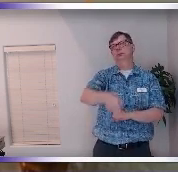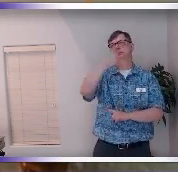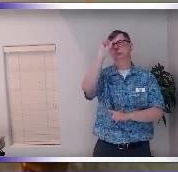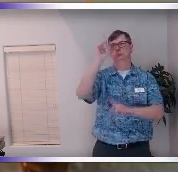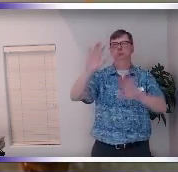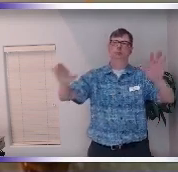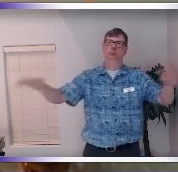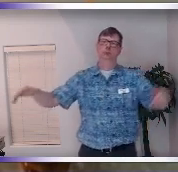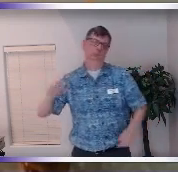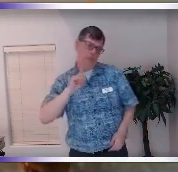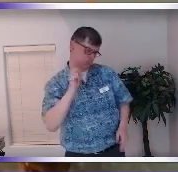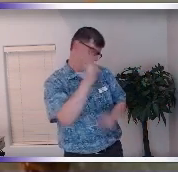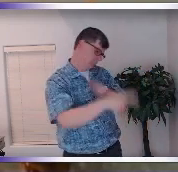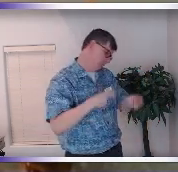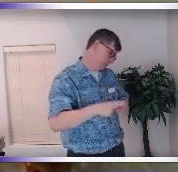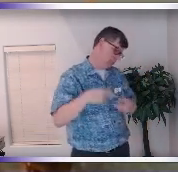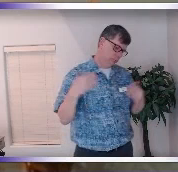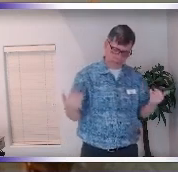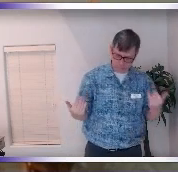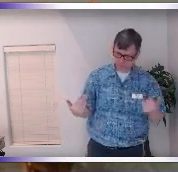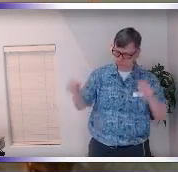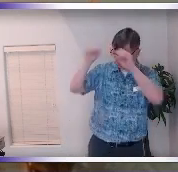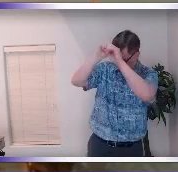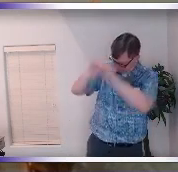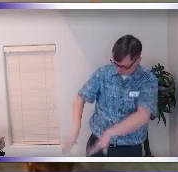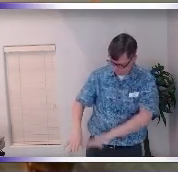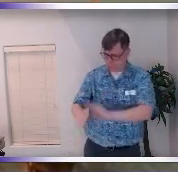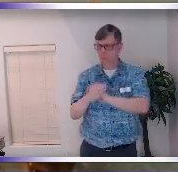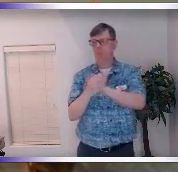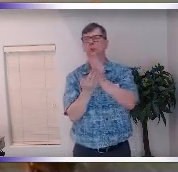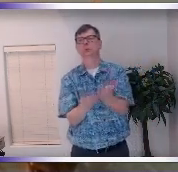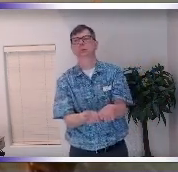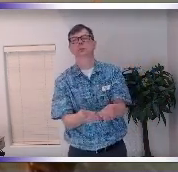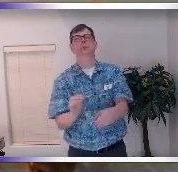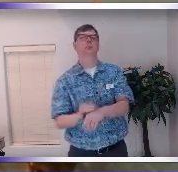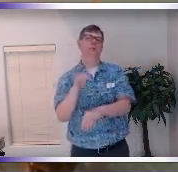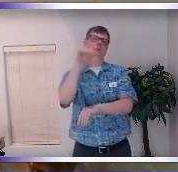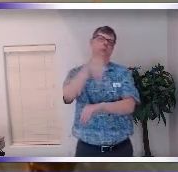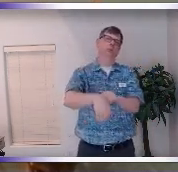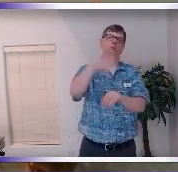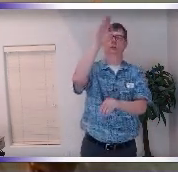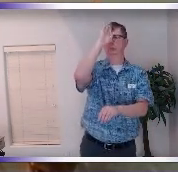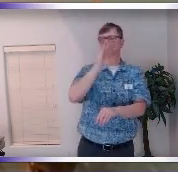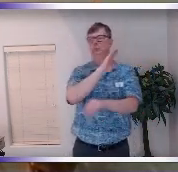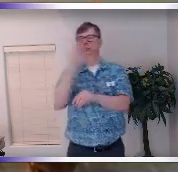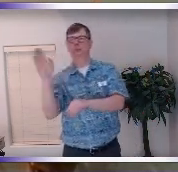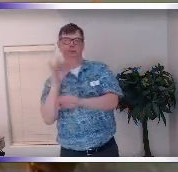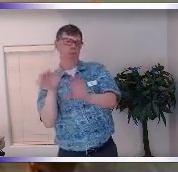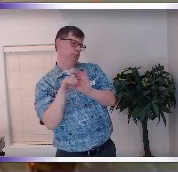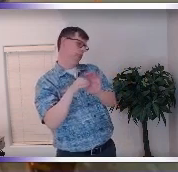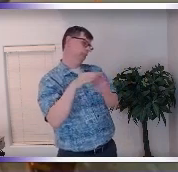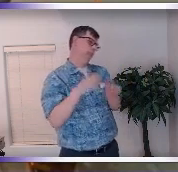expressing it as people but what if we drop the story stepped into our sacredness doing it